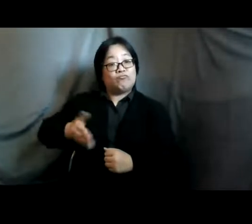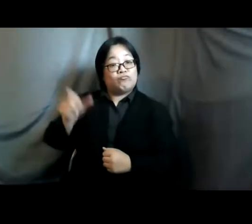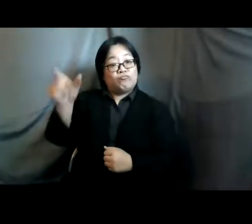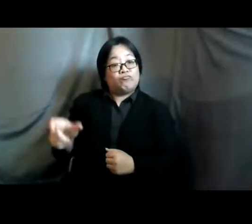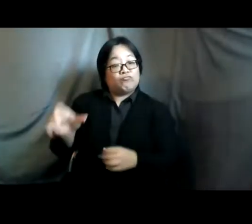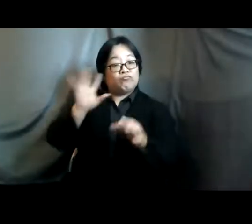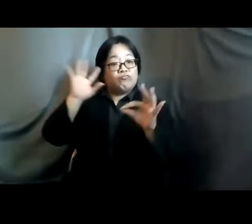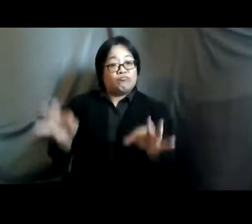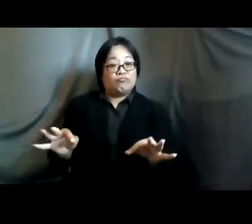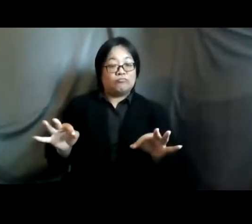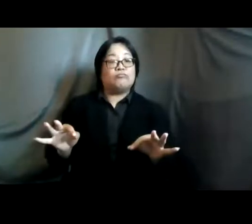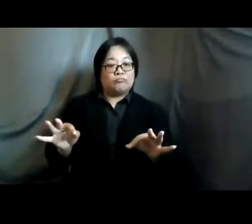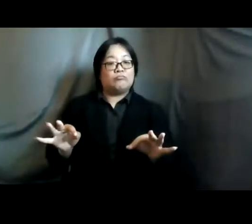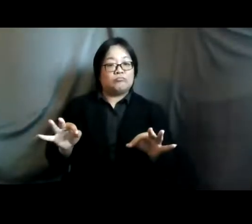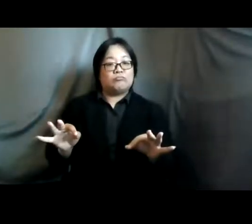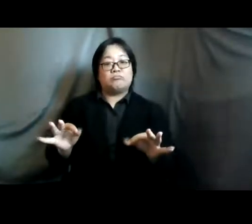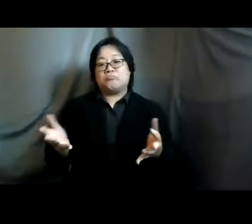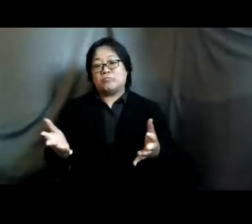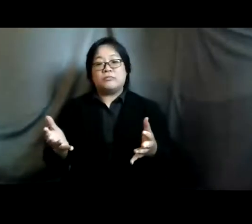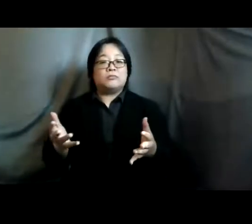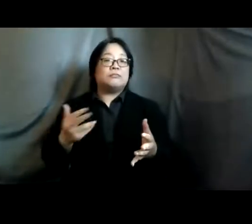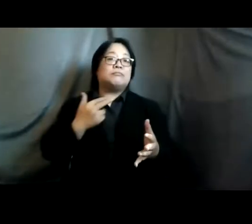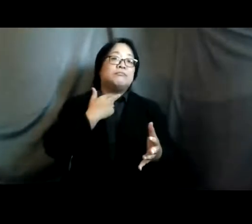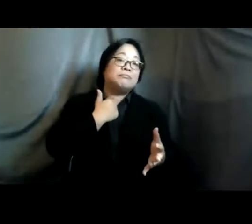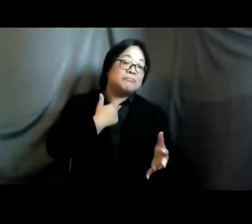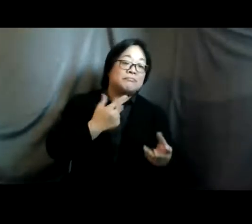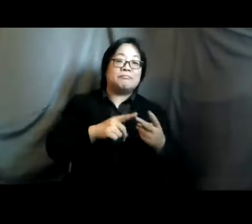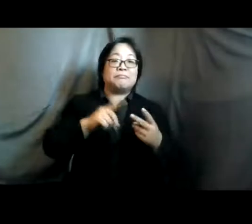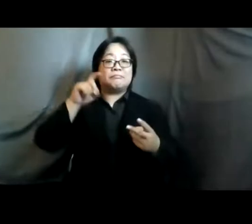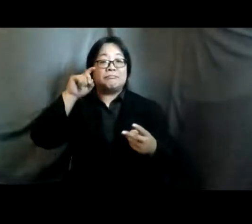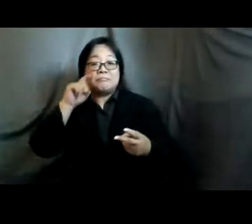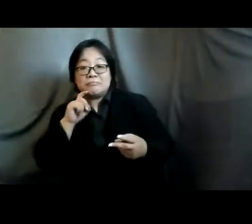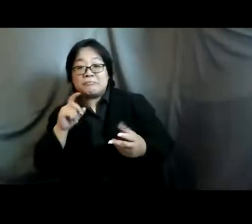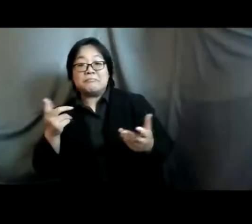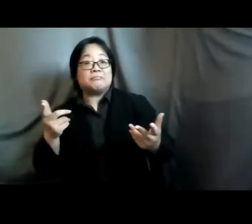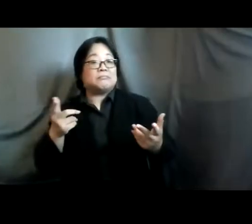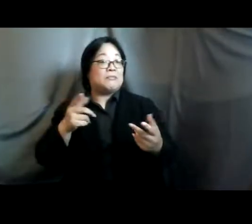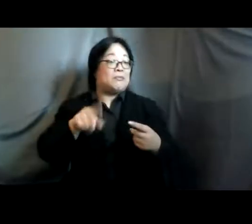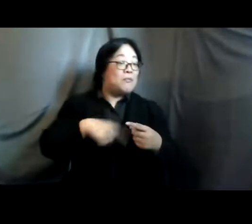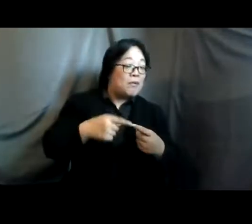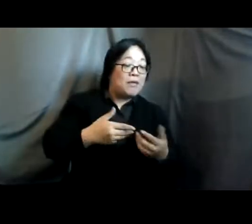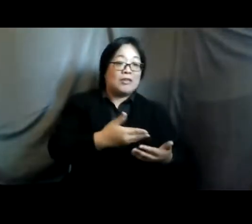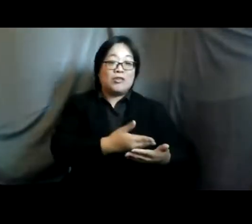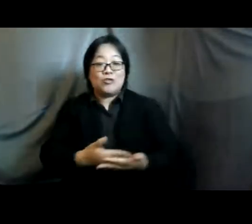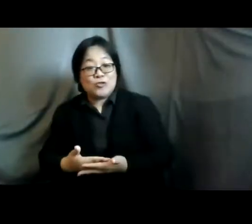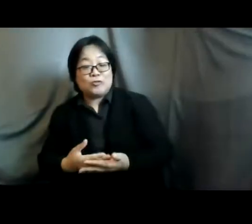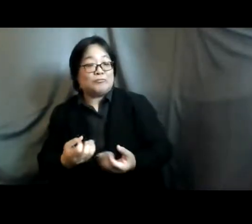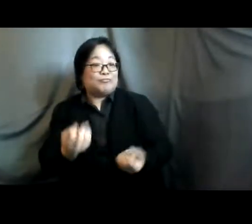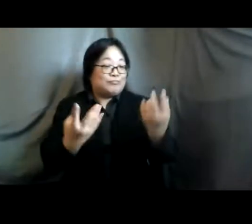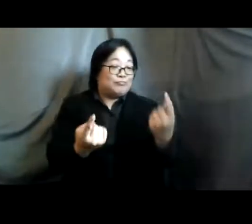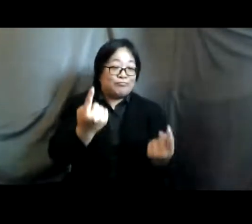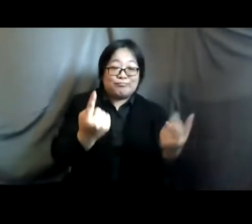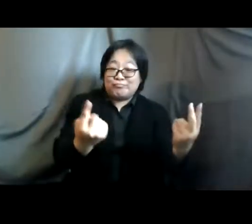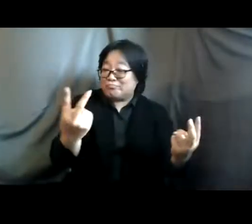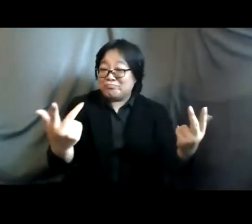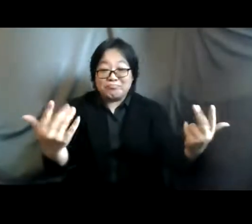sex for example who and when to have sex with contraception when and how many children to have she's likely